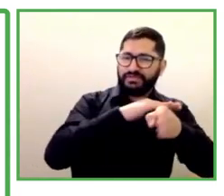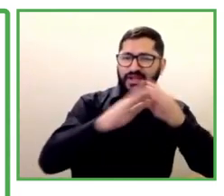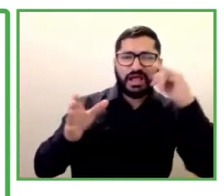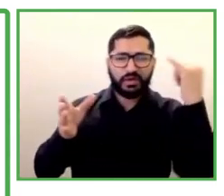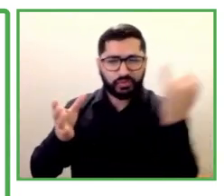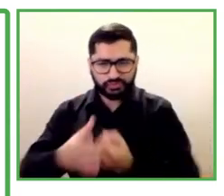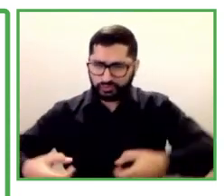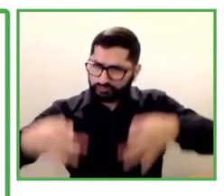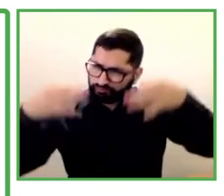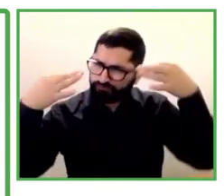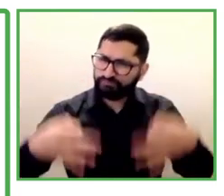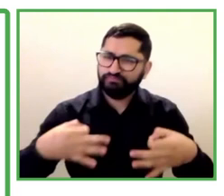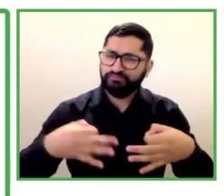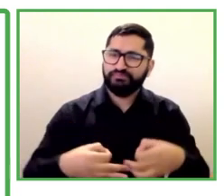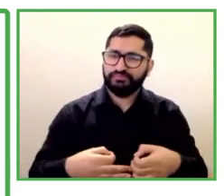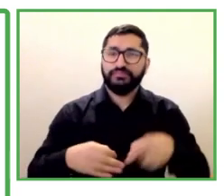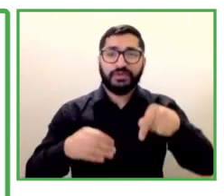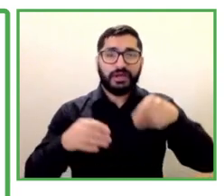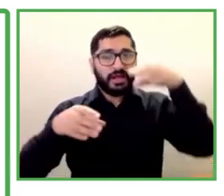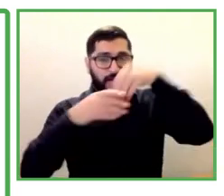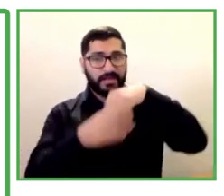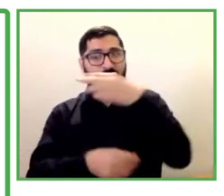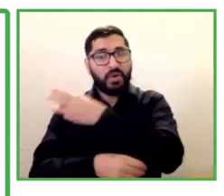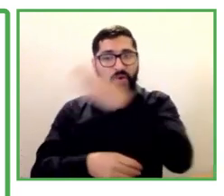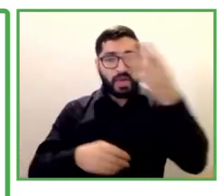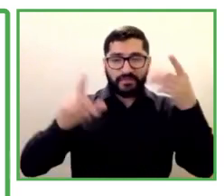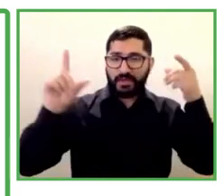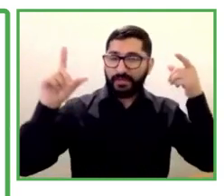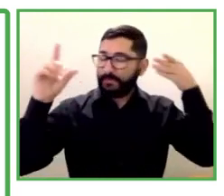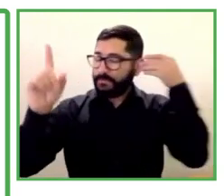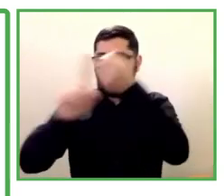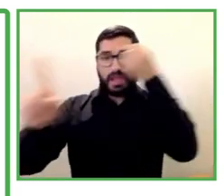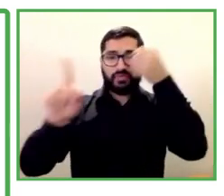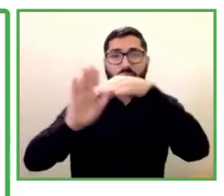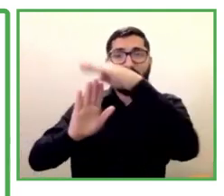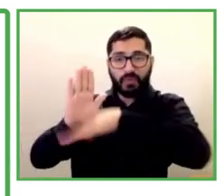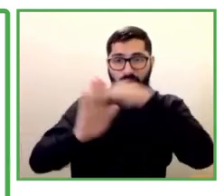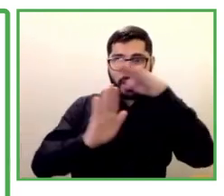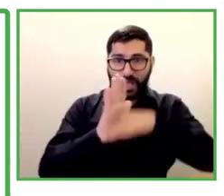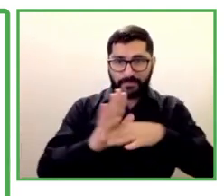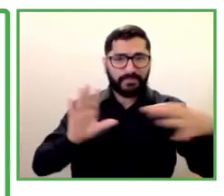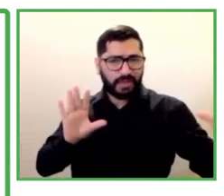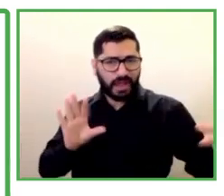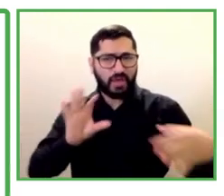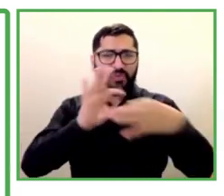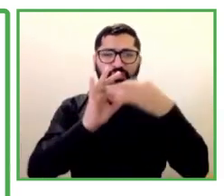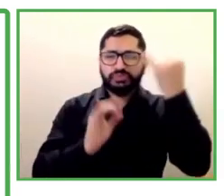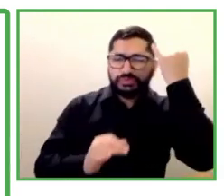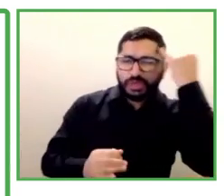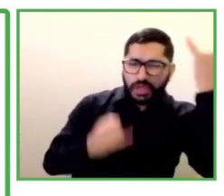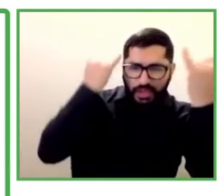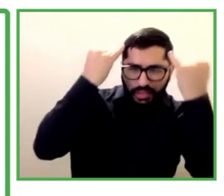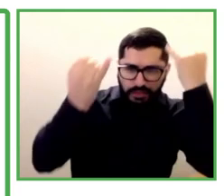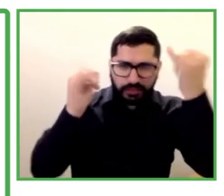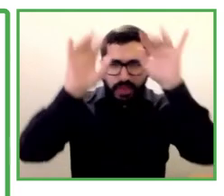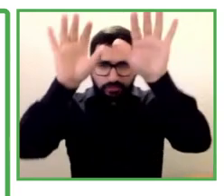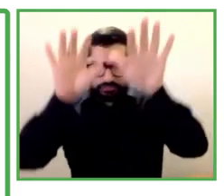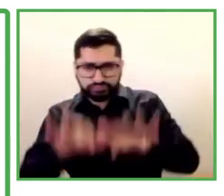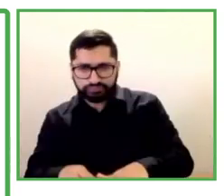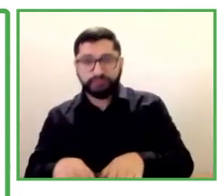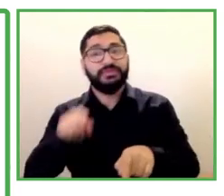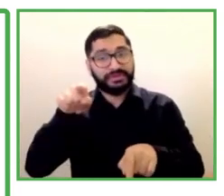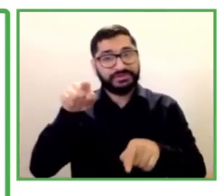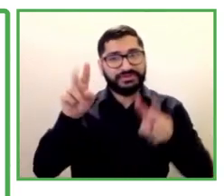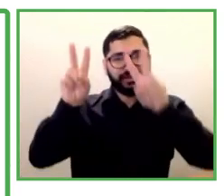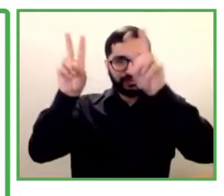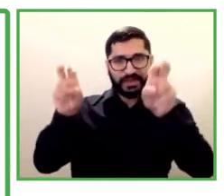This is a platform built specifically and not adapted for people with disabilities. So we have a great